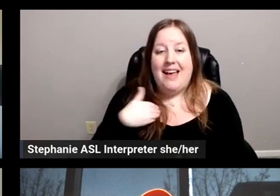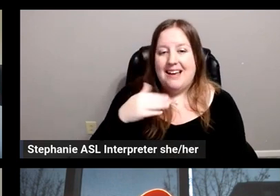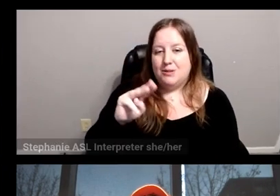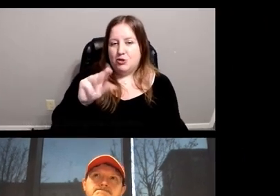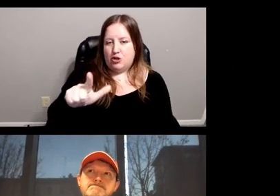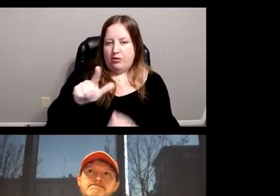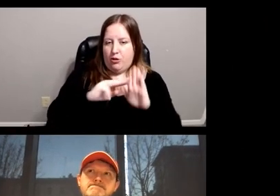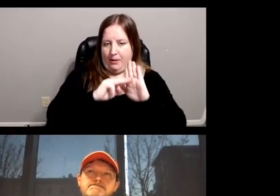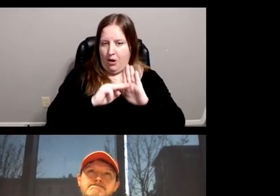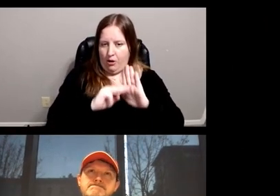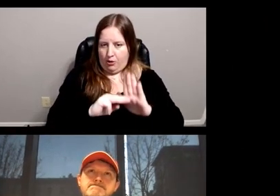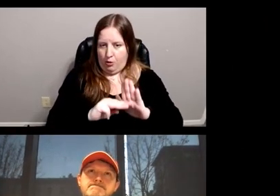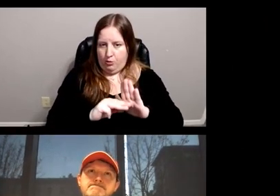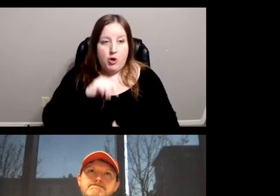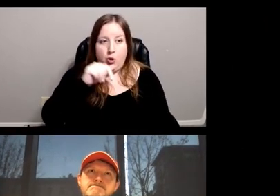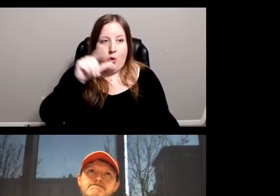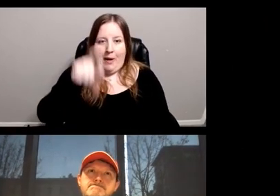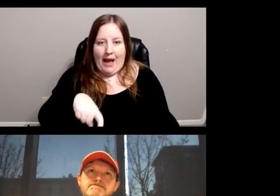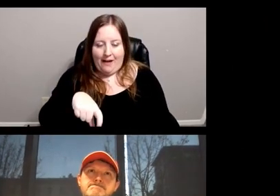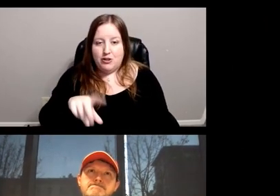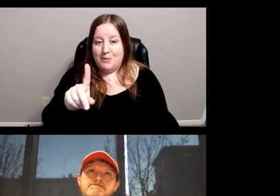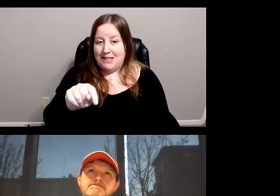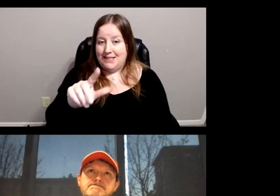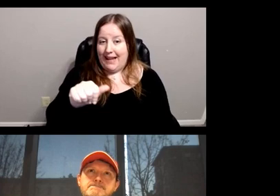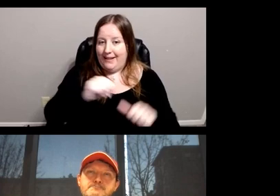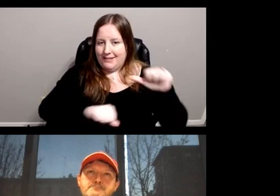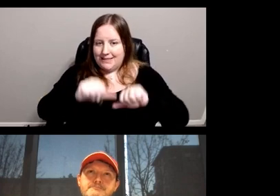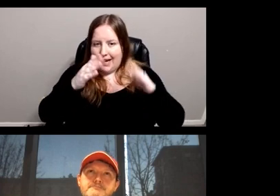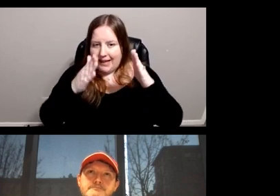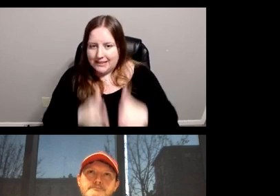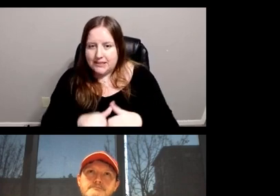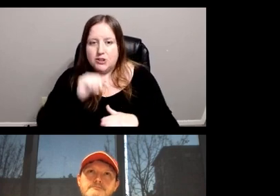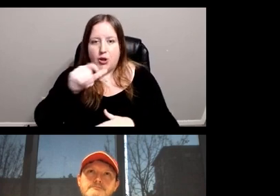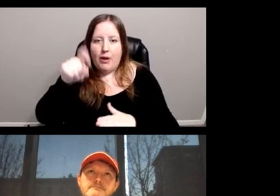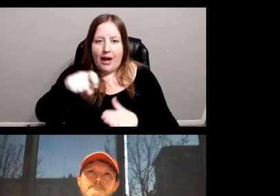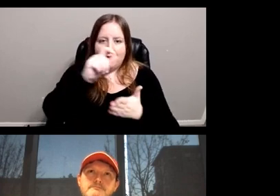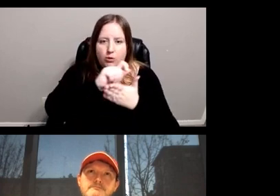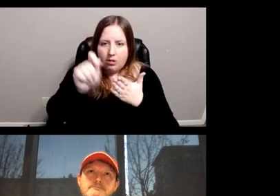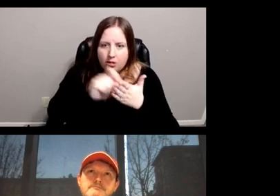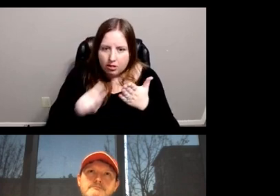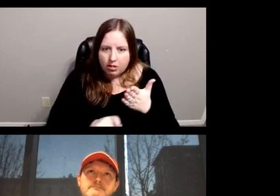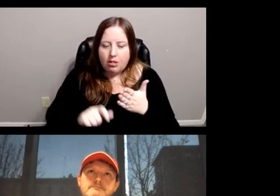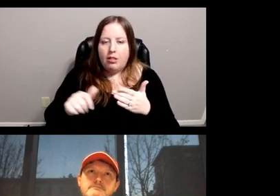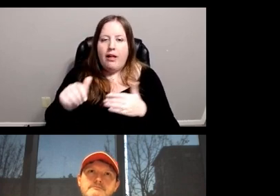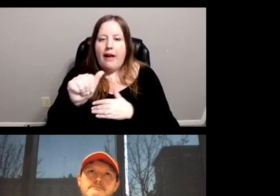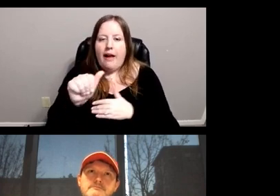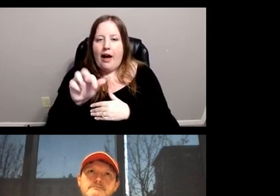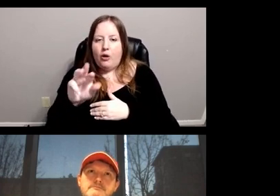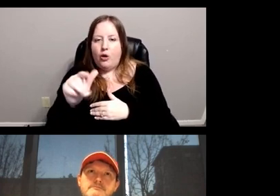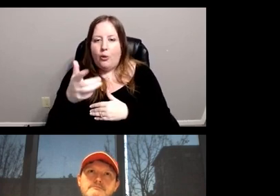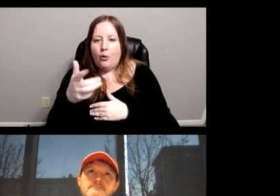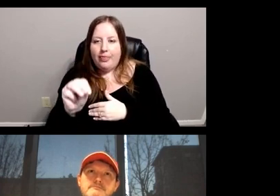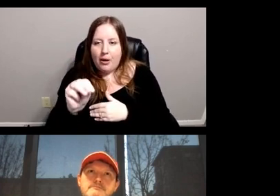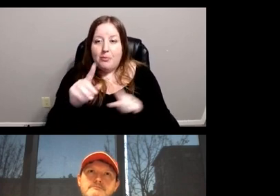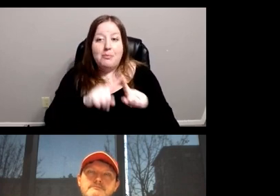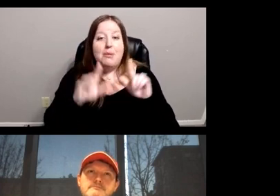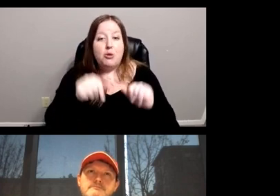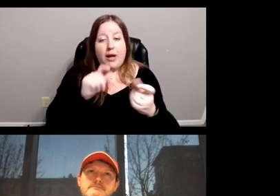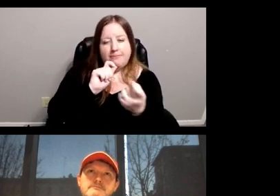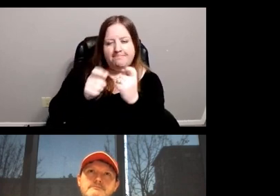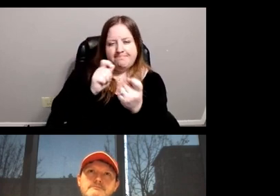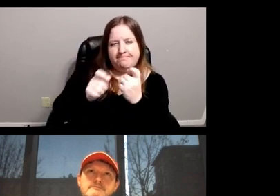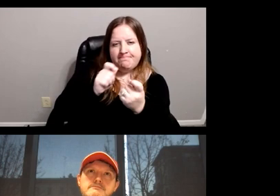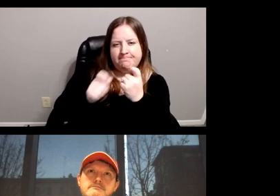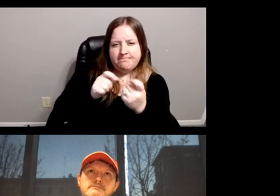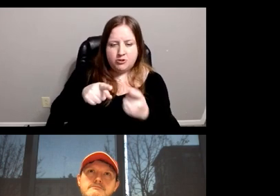model out of the box. You don't need to be a data scientist. You don't need to go write your own algorithm. But you can tune it, and we are certainly doing